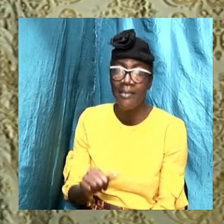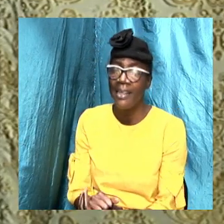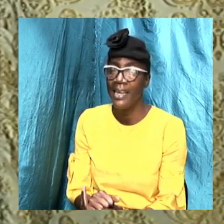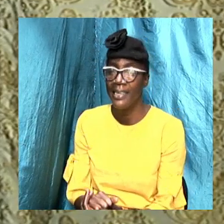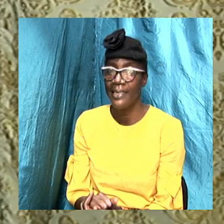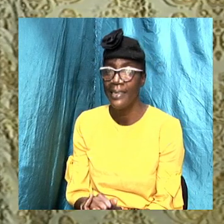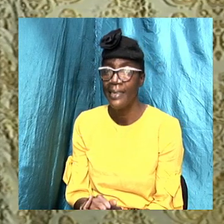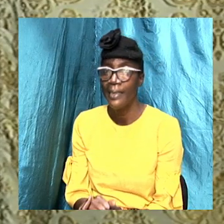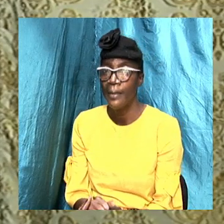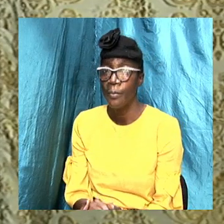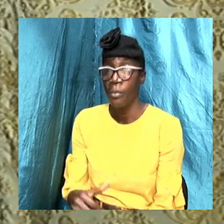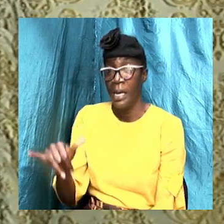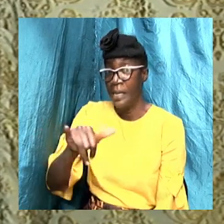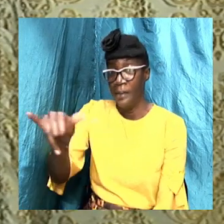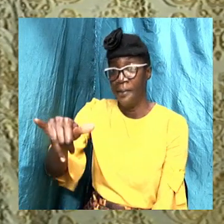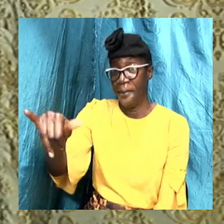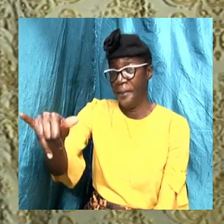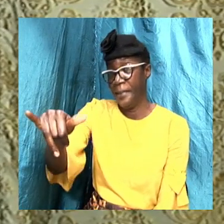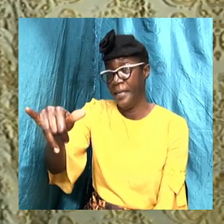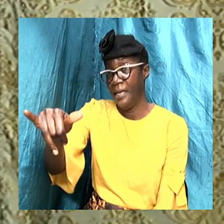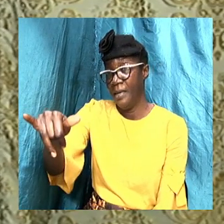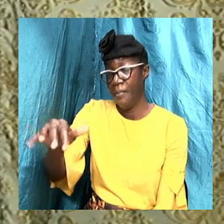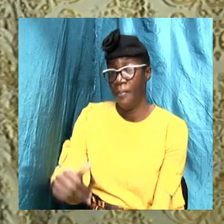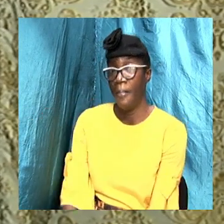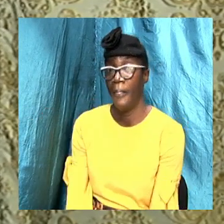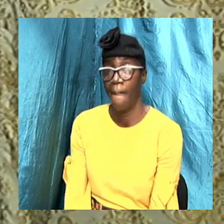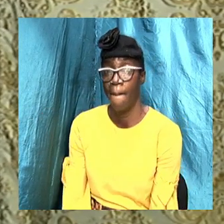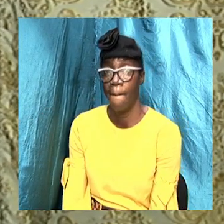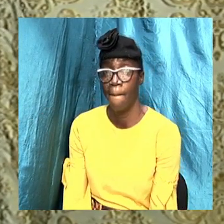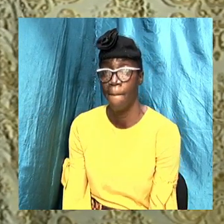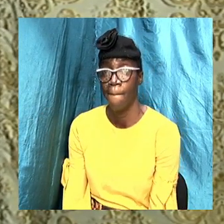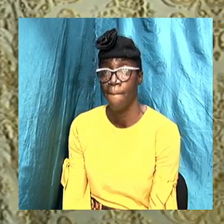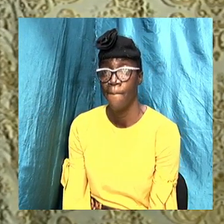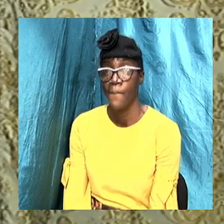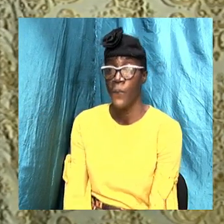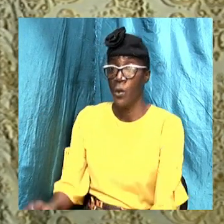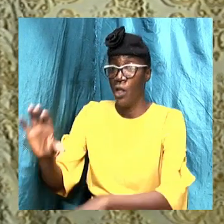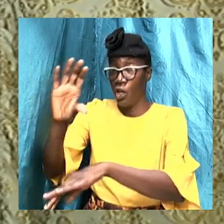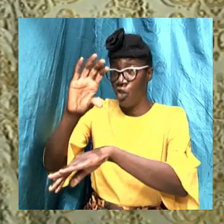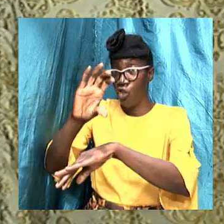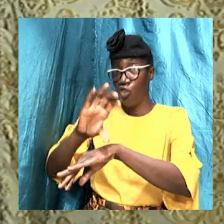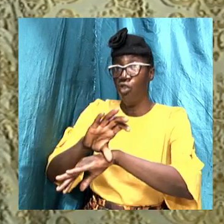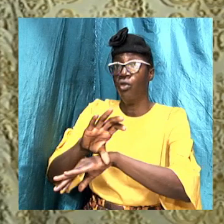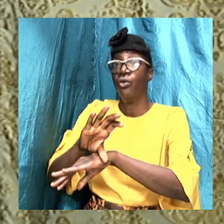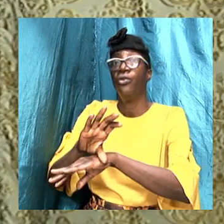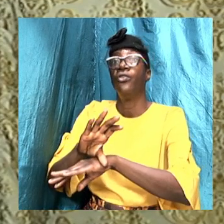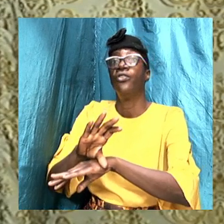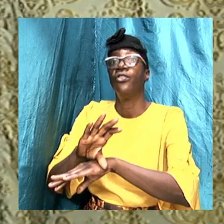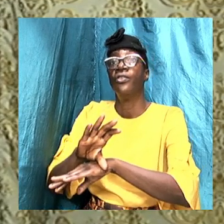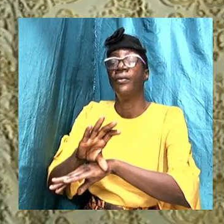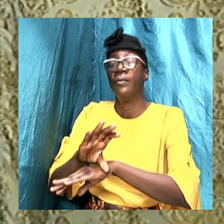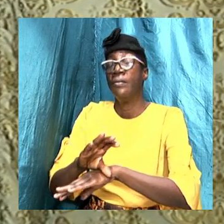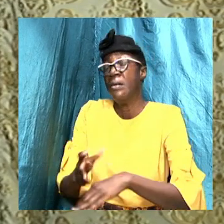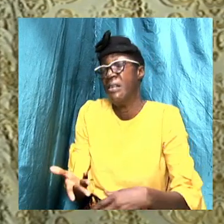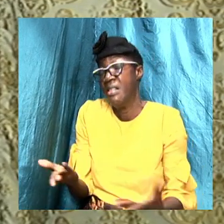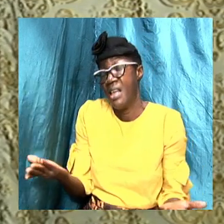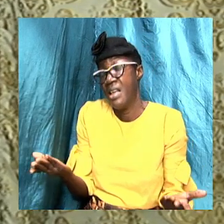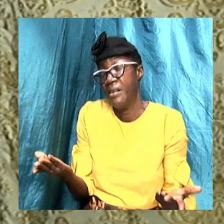typology that the church was there